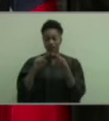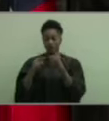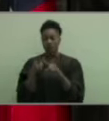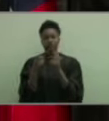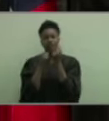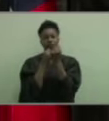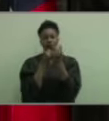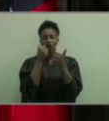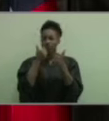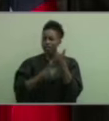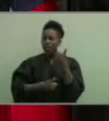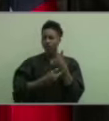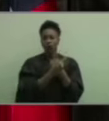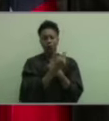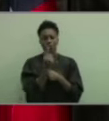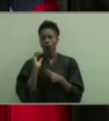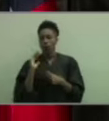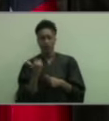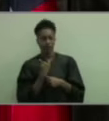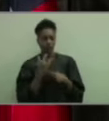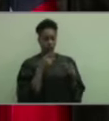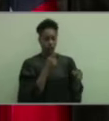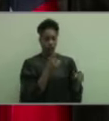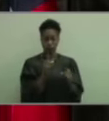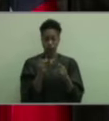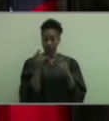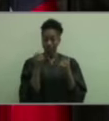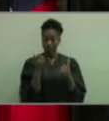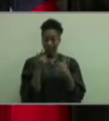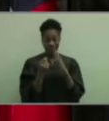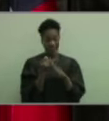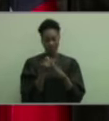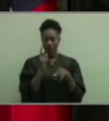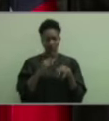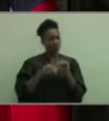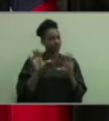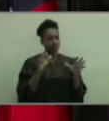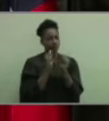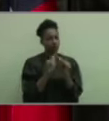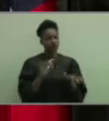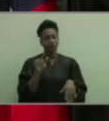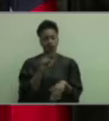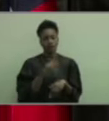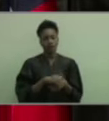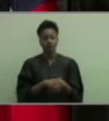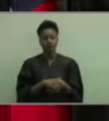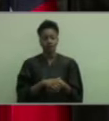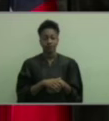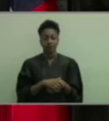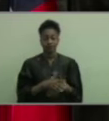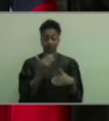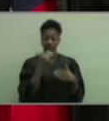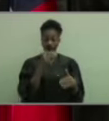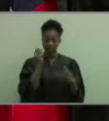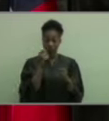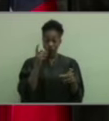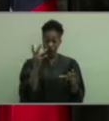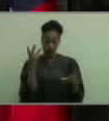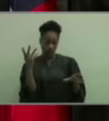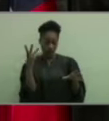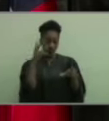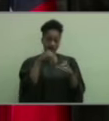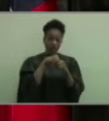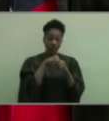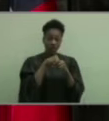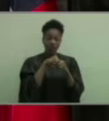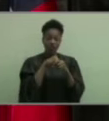supported each and every one of us to this point. We really couldn't have done it without you. I also would like to thank all of those involved in arranging the